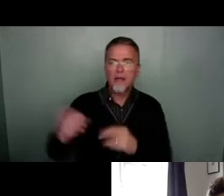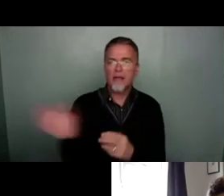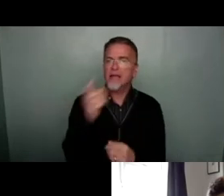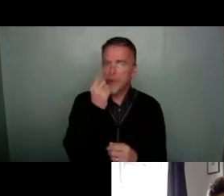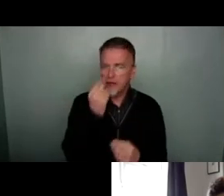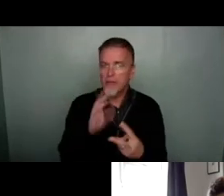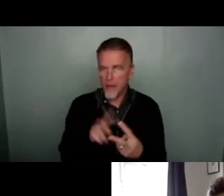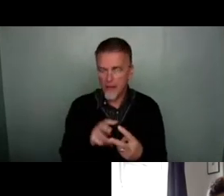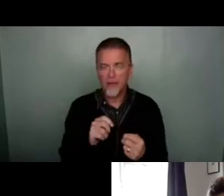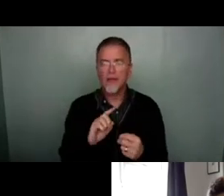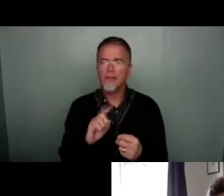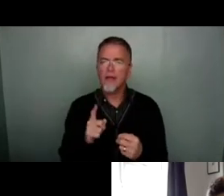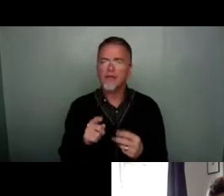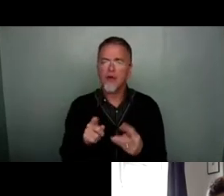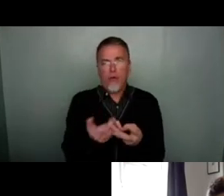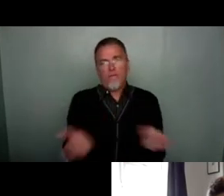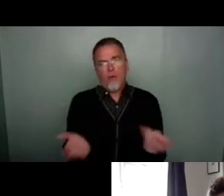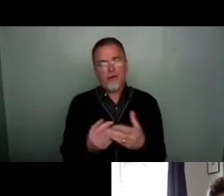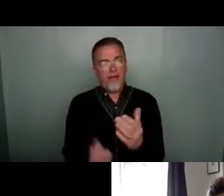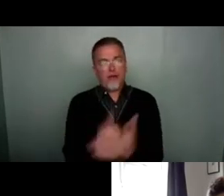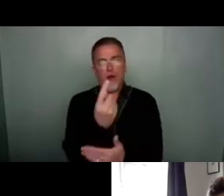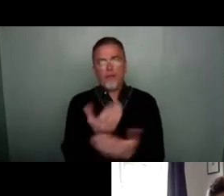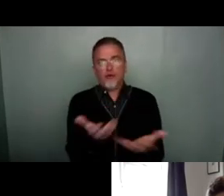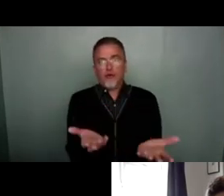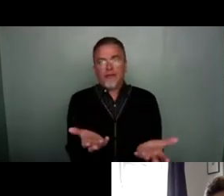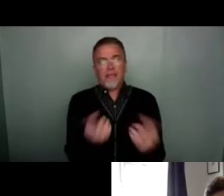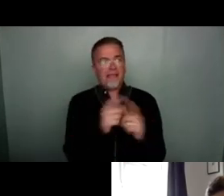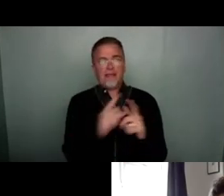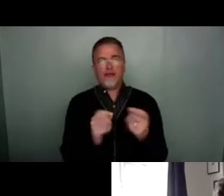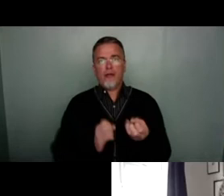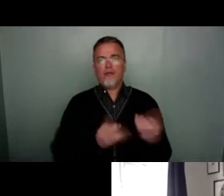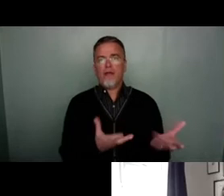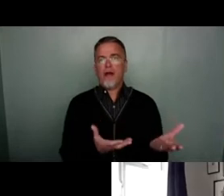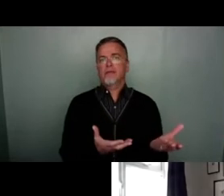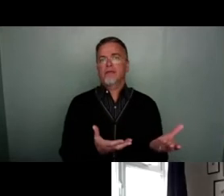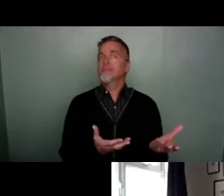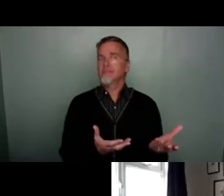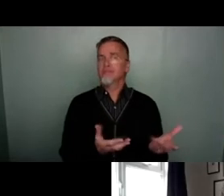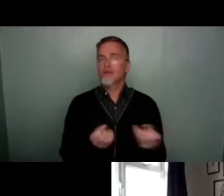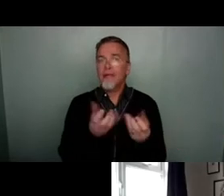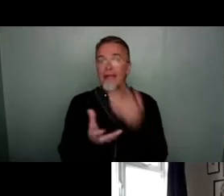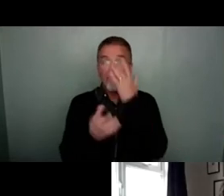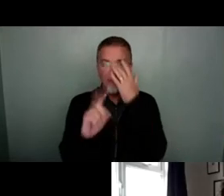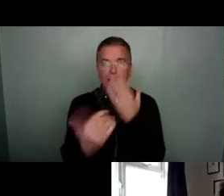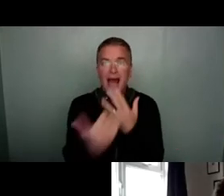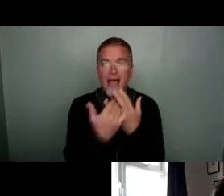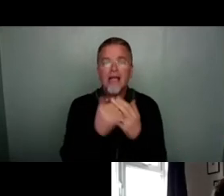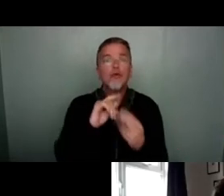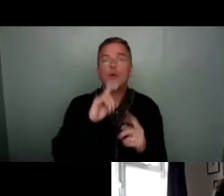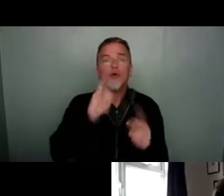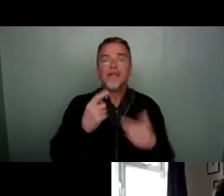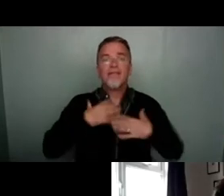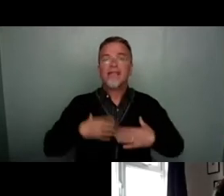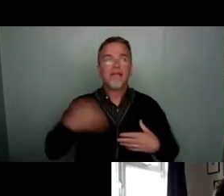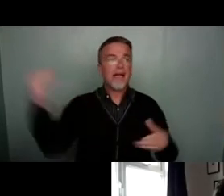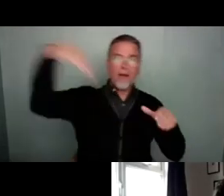could. But obviously, there's a huge opportunity that digital brings to give people access who couldn't physically be